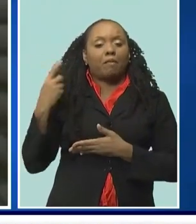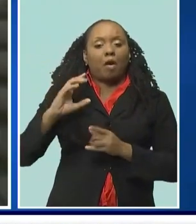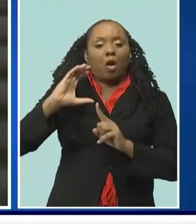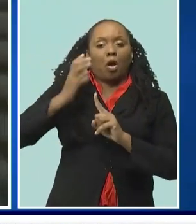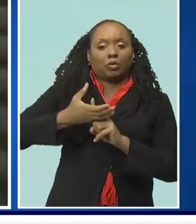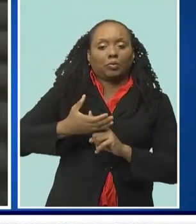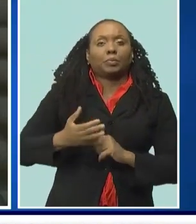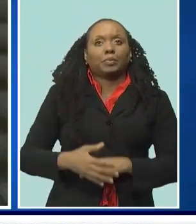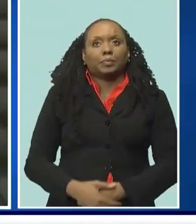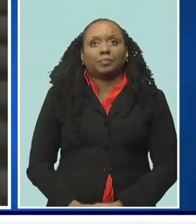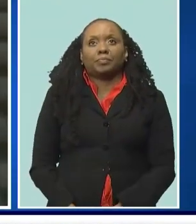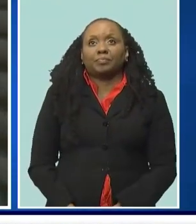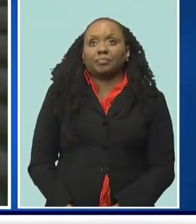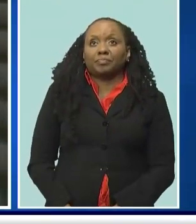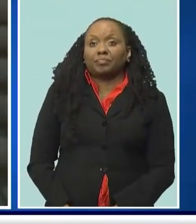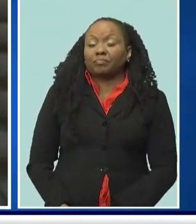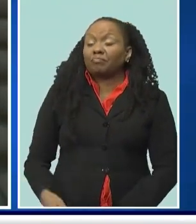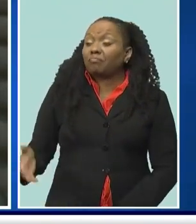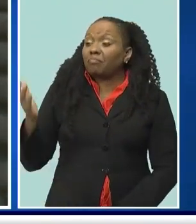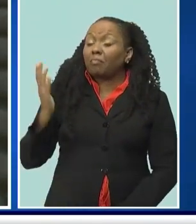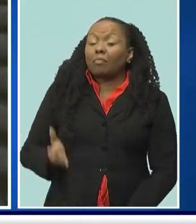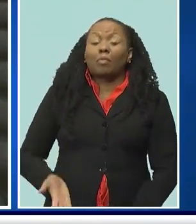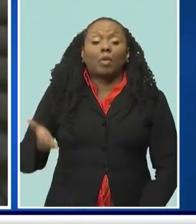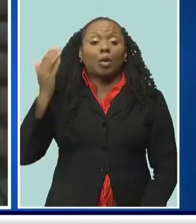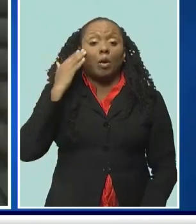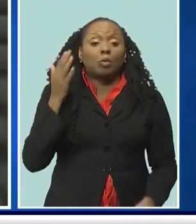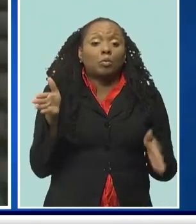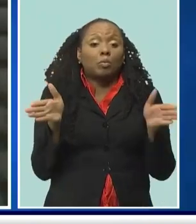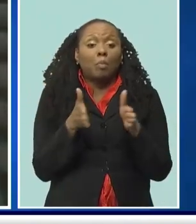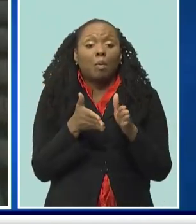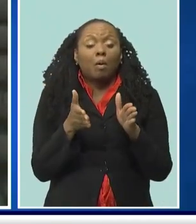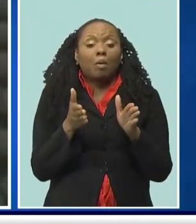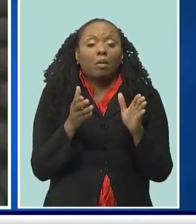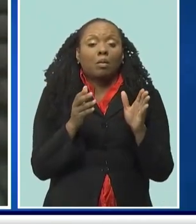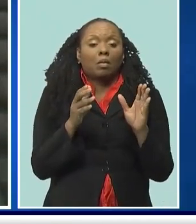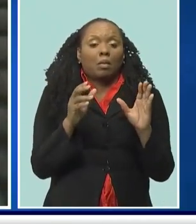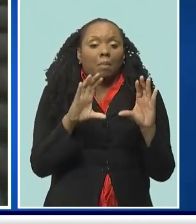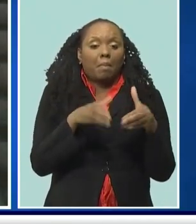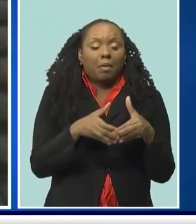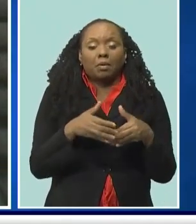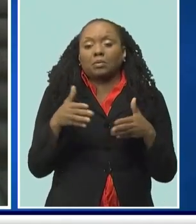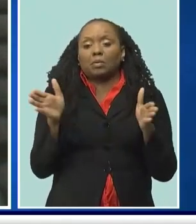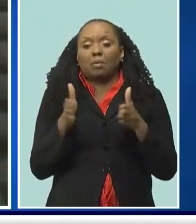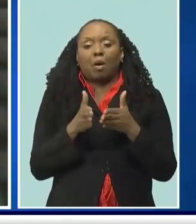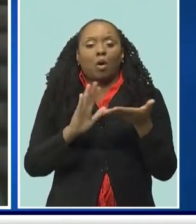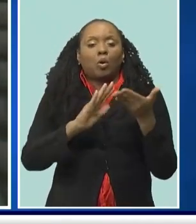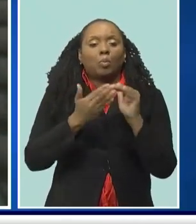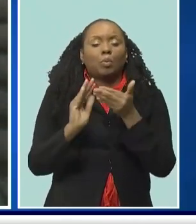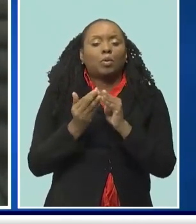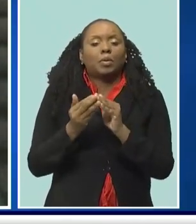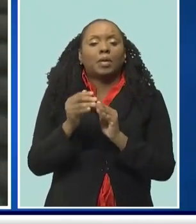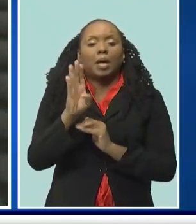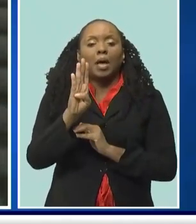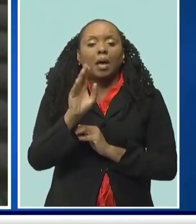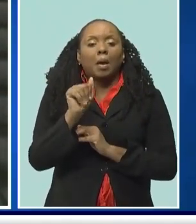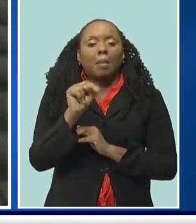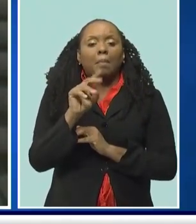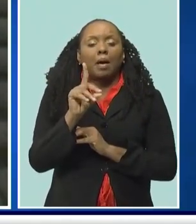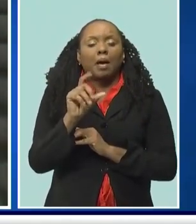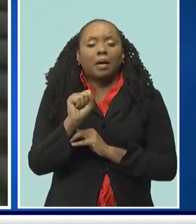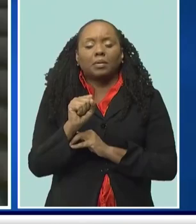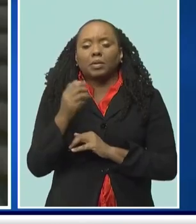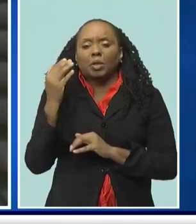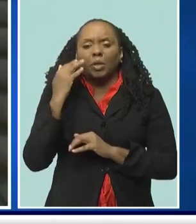obvious, which is what the community bands and the smaller bands are doing, which would be the trim and the carnival decorations and the feathers and the